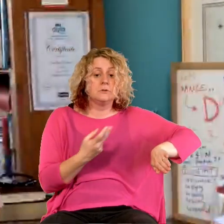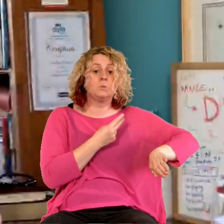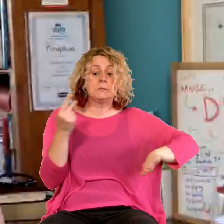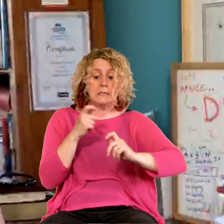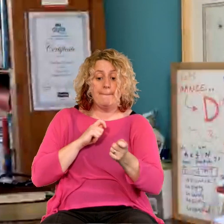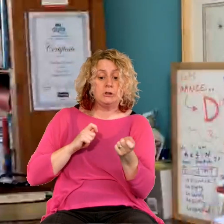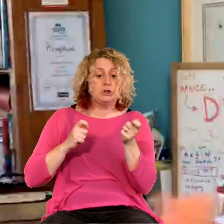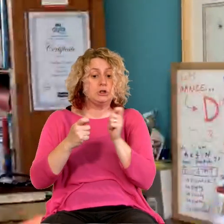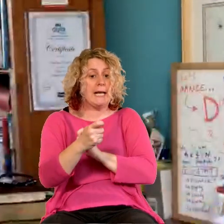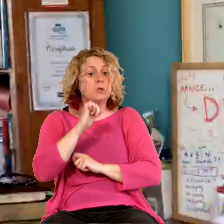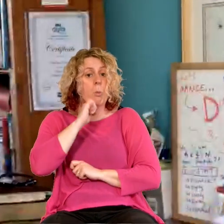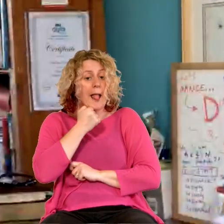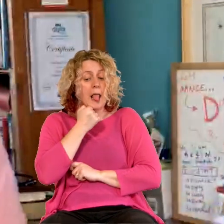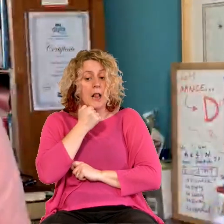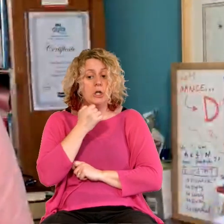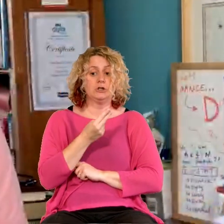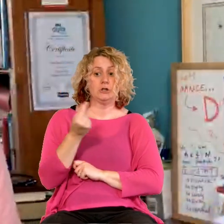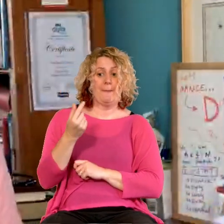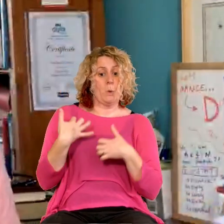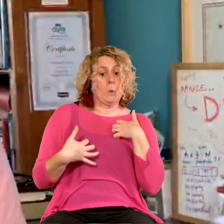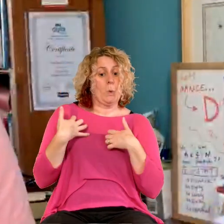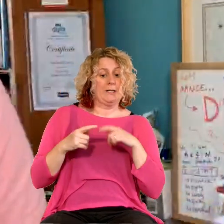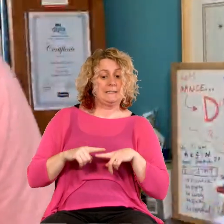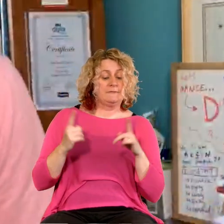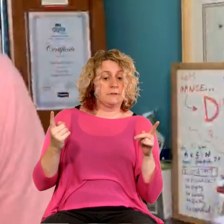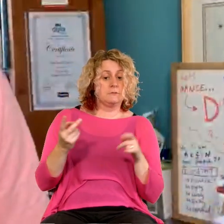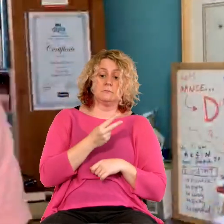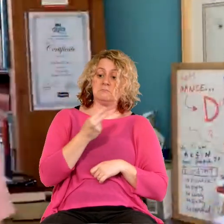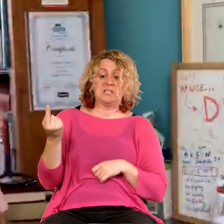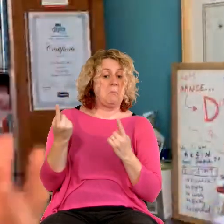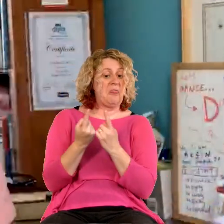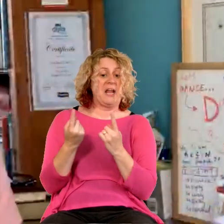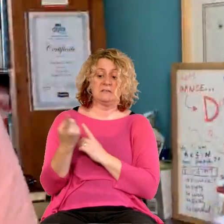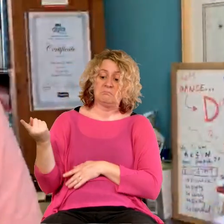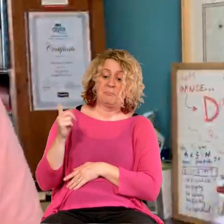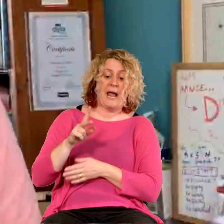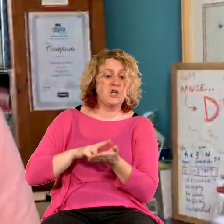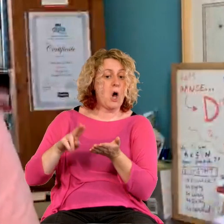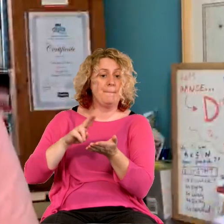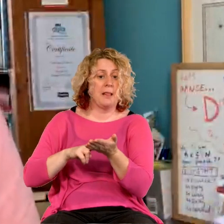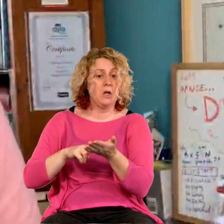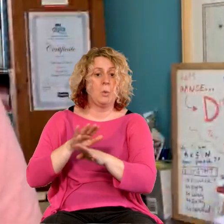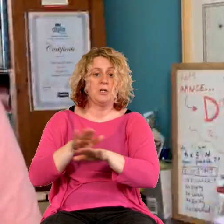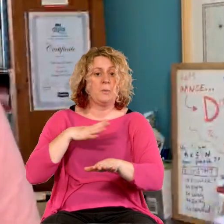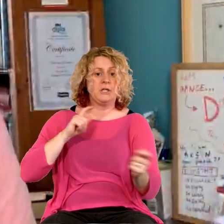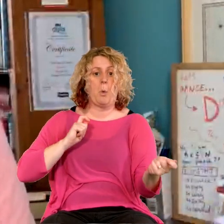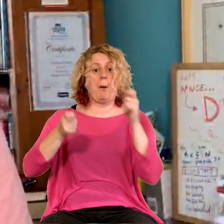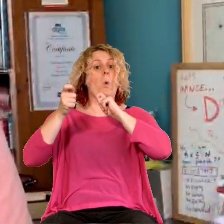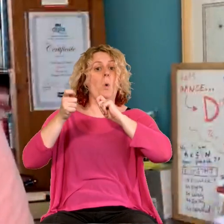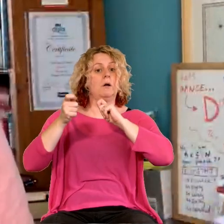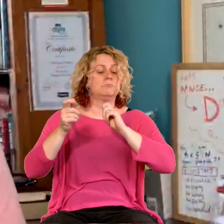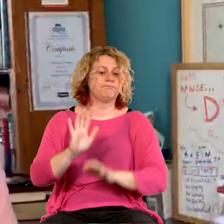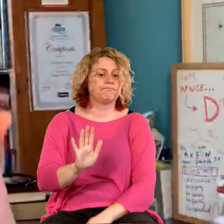differently, but also some things won't change and that's OK. So it's not that we need to completely do everything differently, but